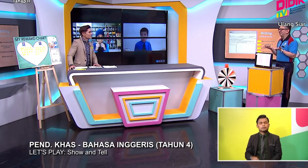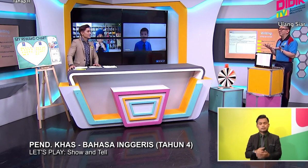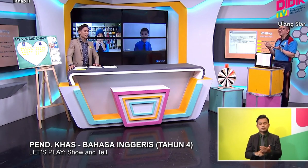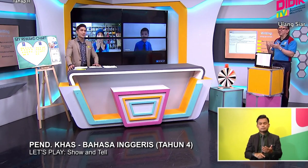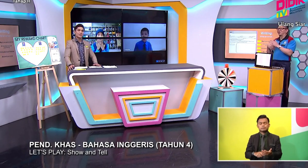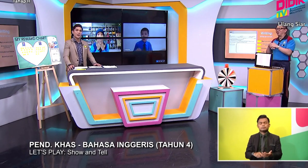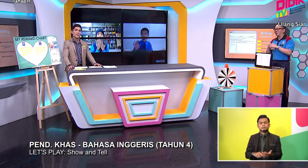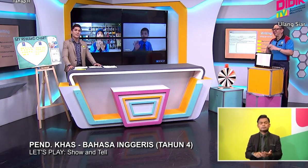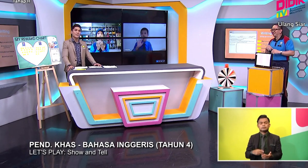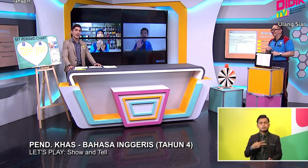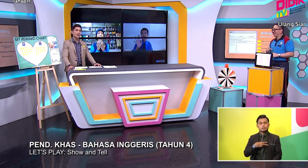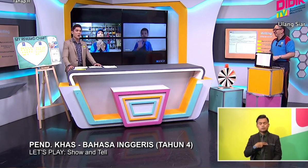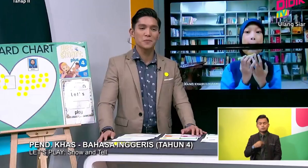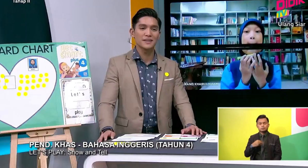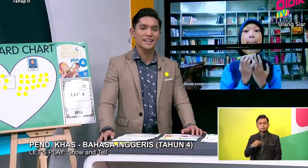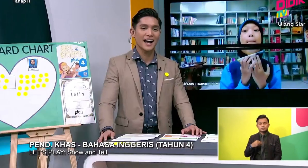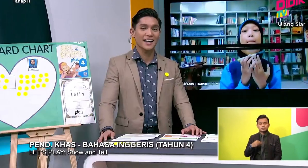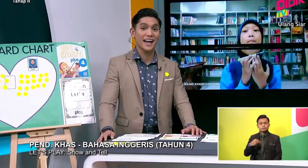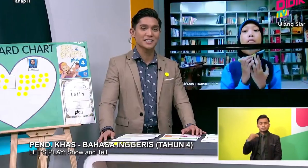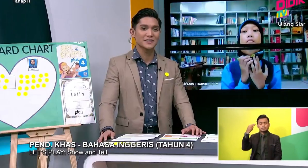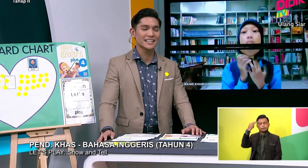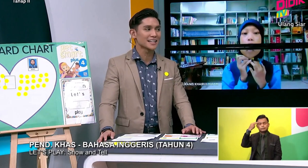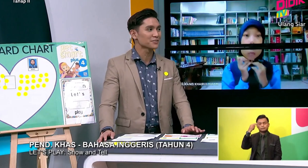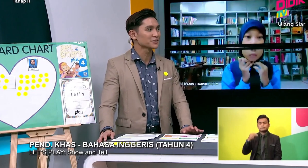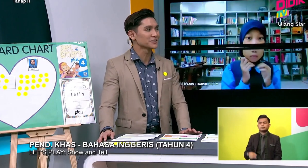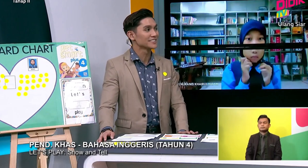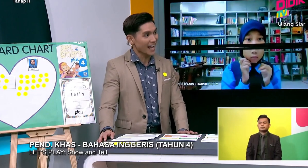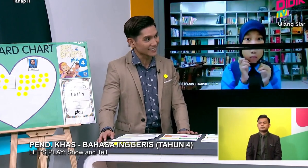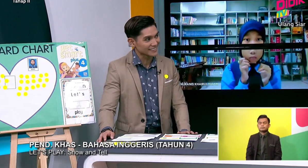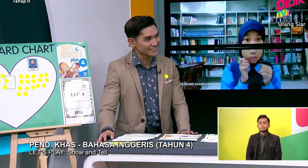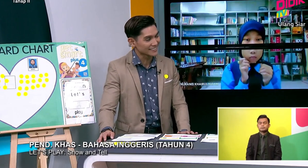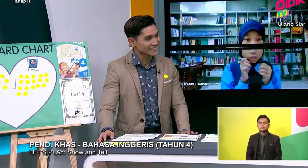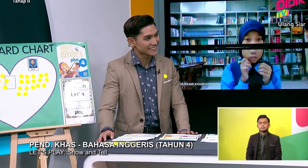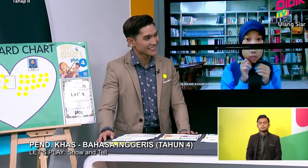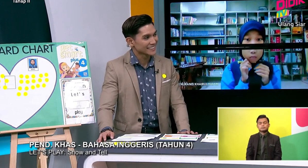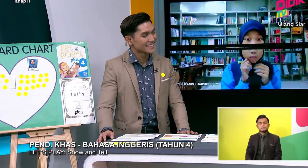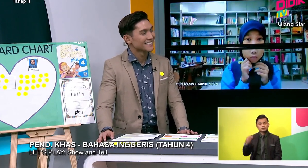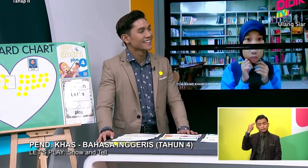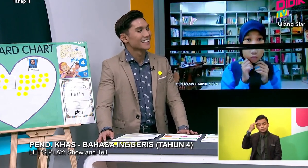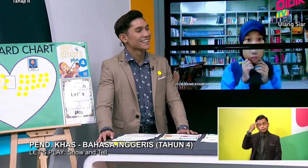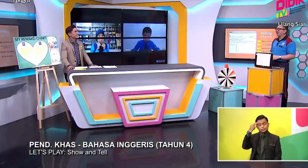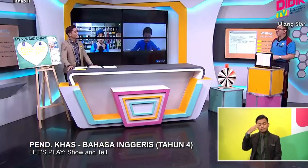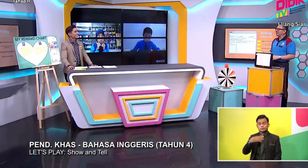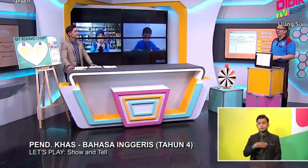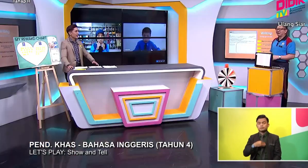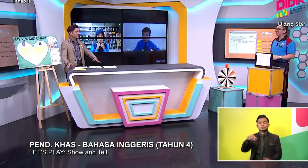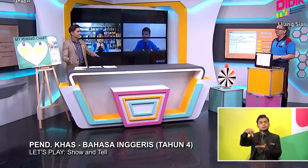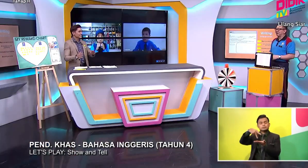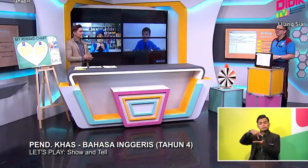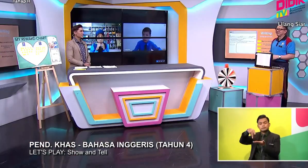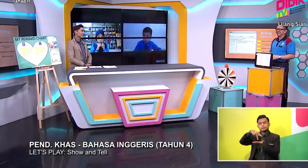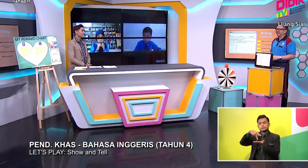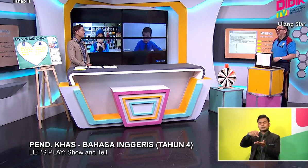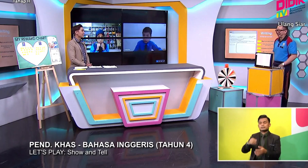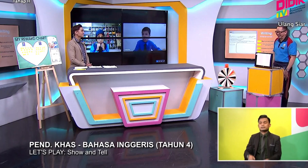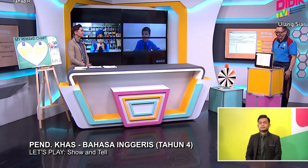hobby actually? Besides football? My hobby, I actually love to dance. Oh. So nice. I can't